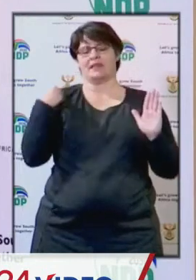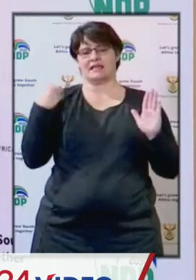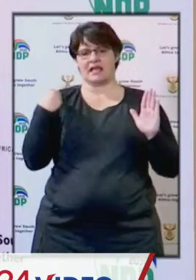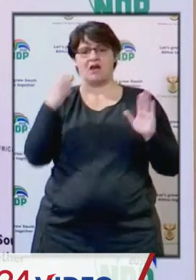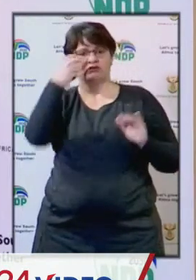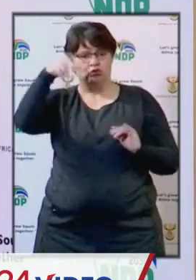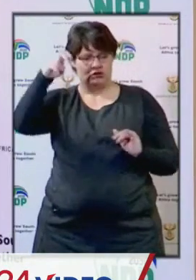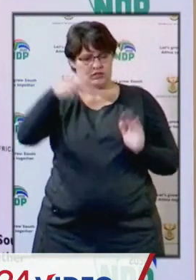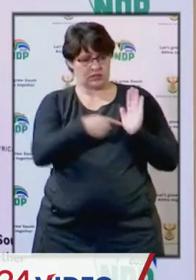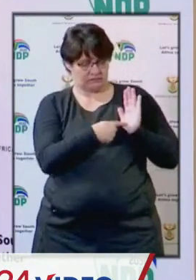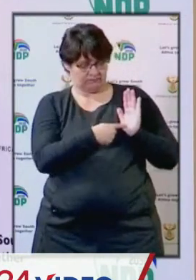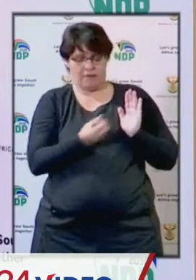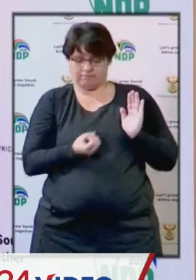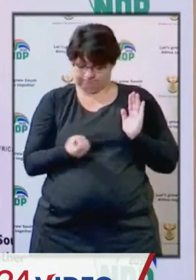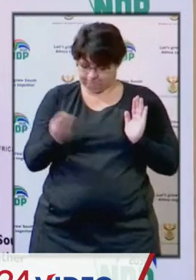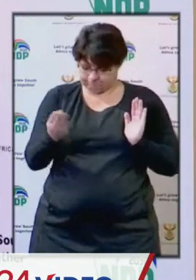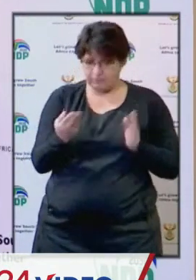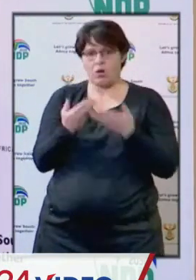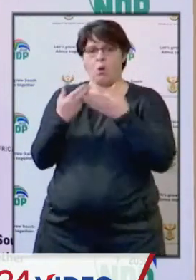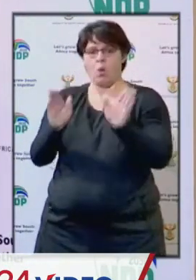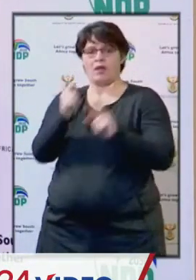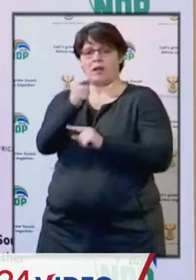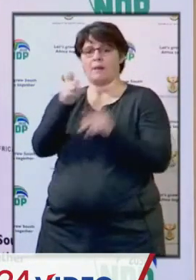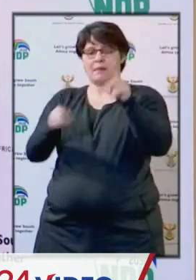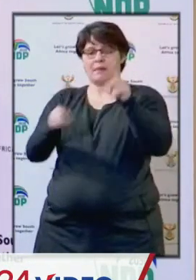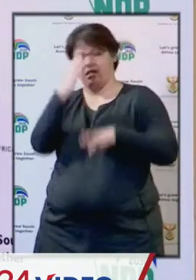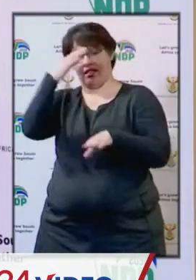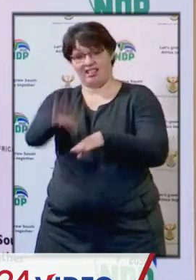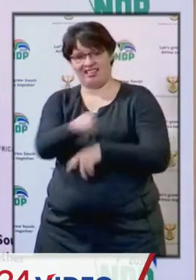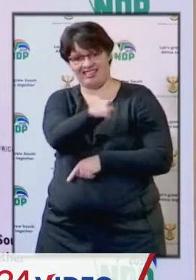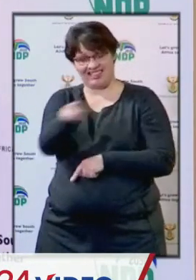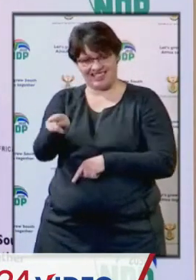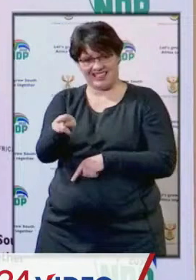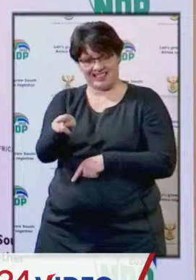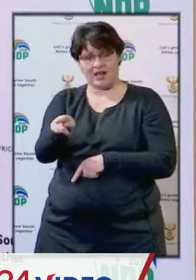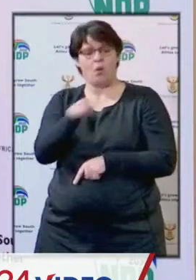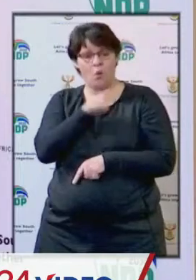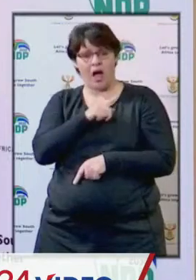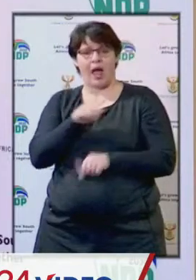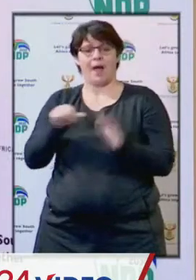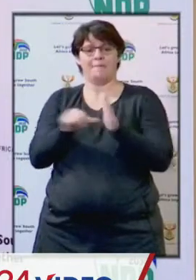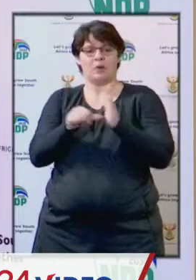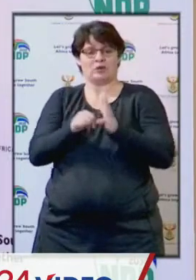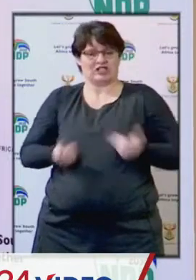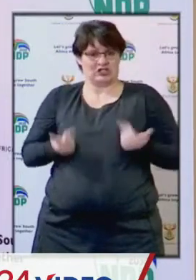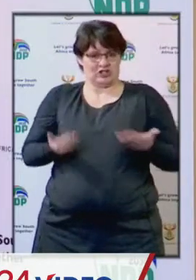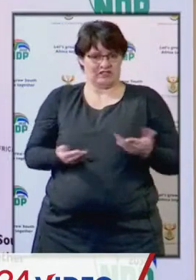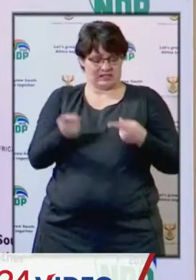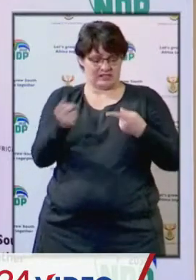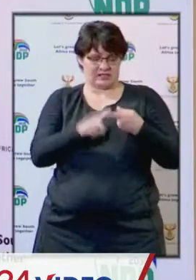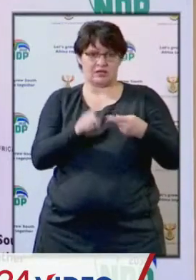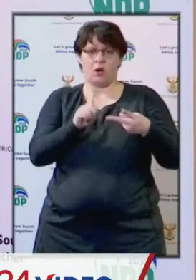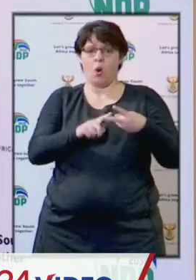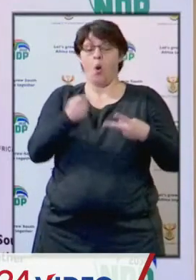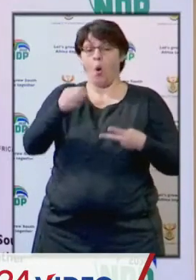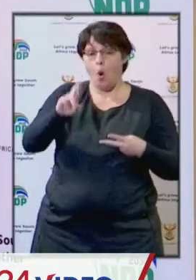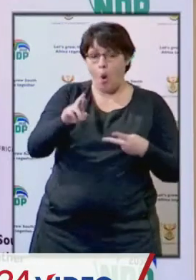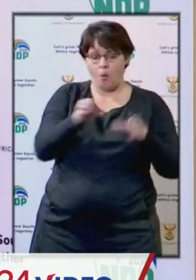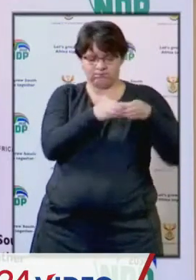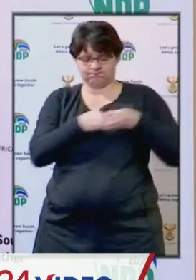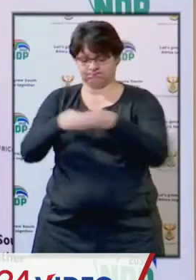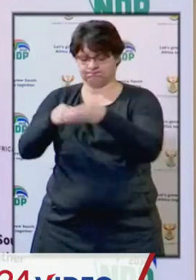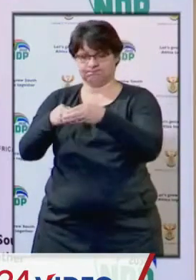of Tourism to operate so that you can be able to accommodate essential services or become a quarantine.